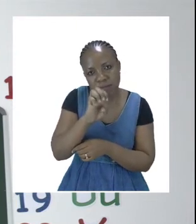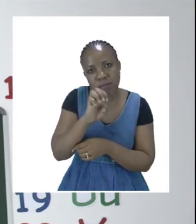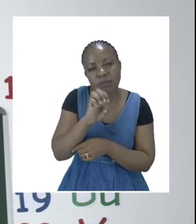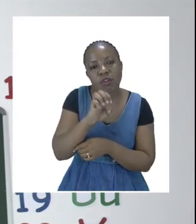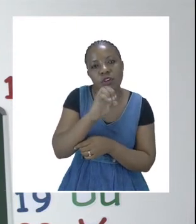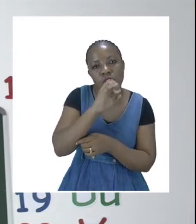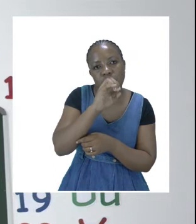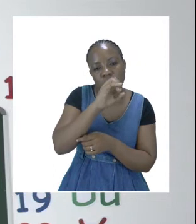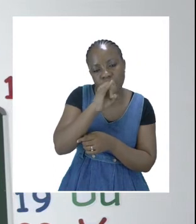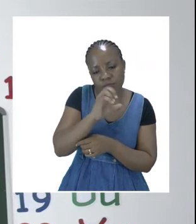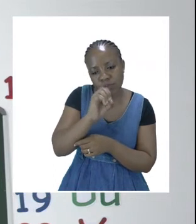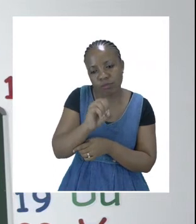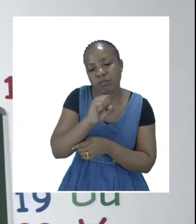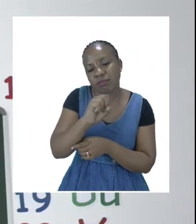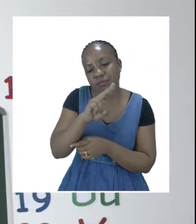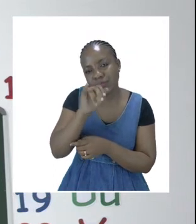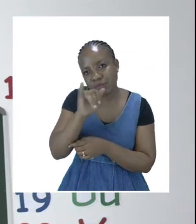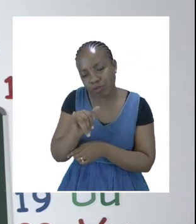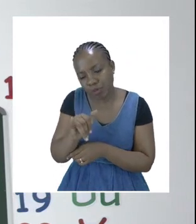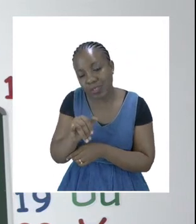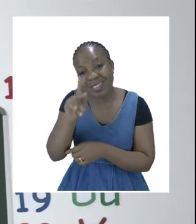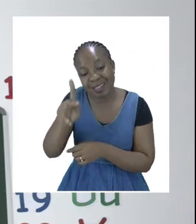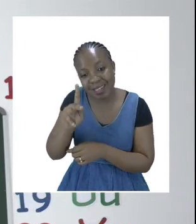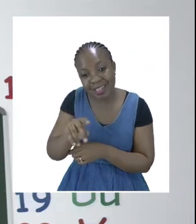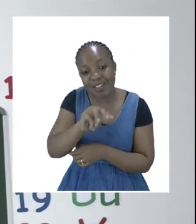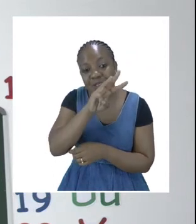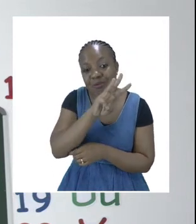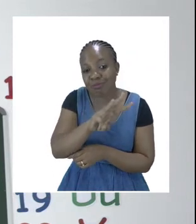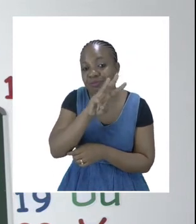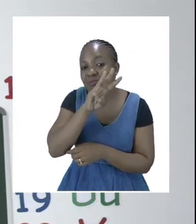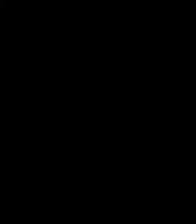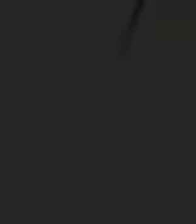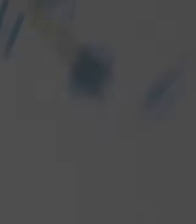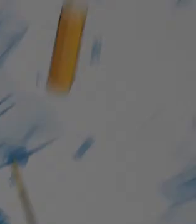in addition, our website, Zoshi Online.